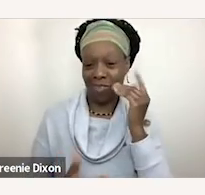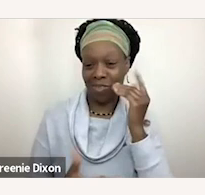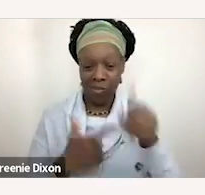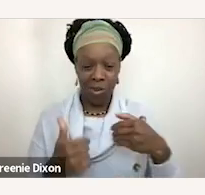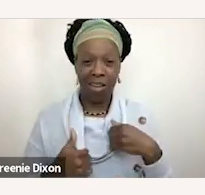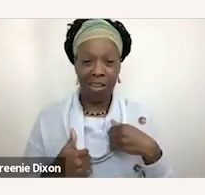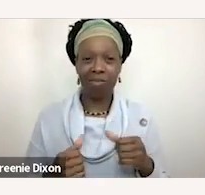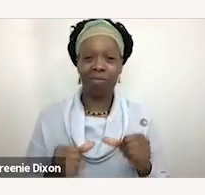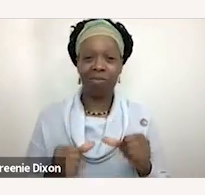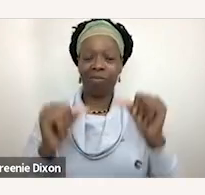notified whenever we upload new videos.